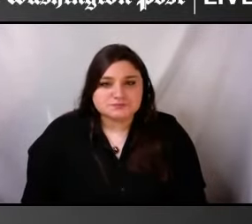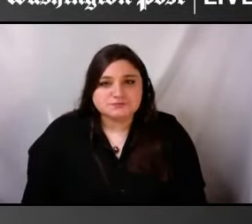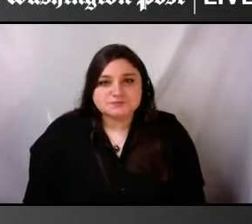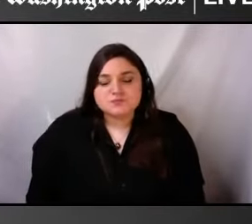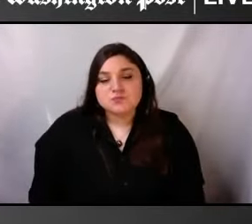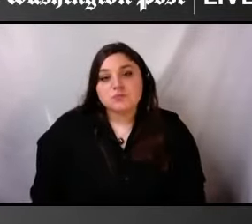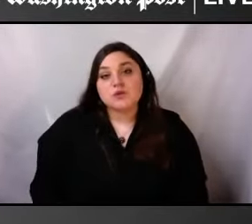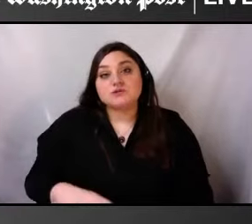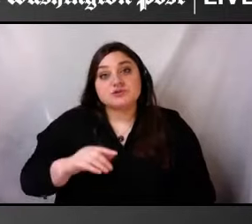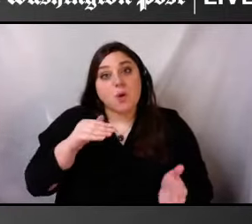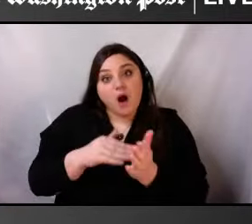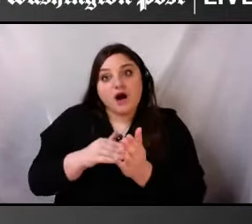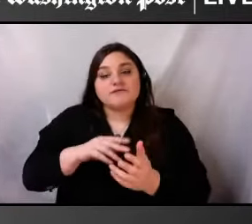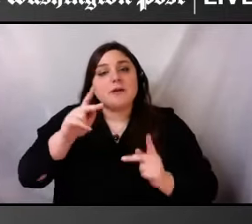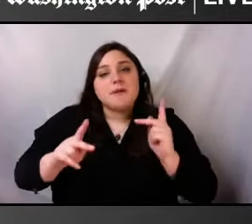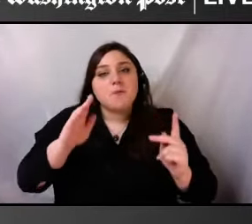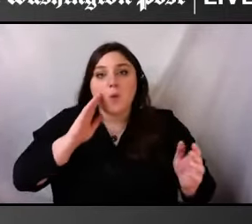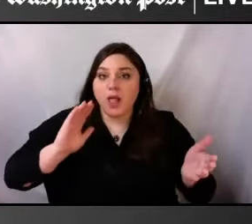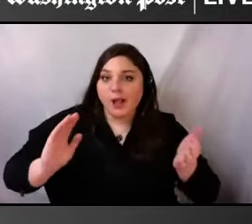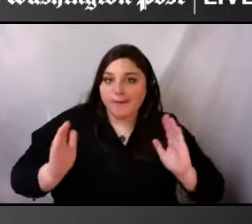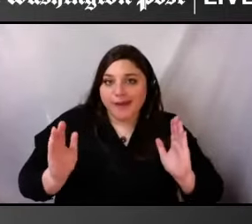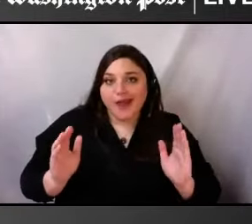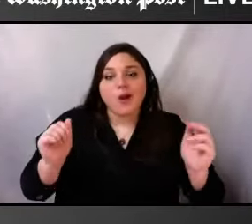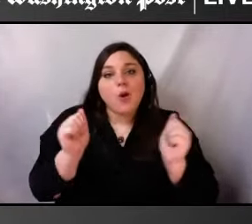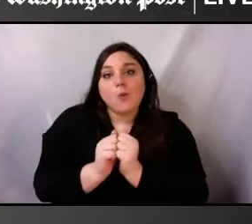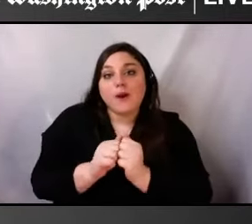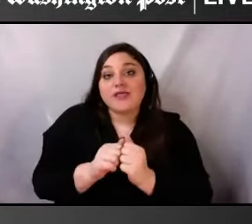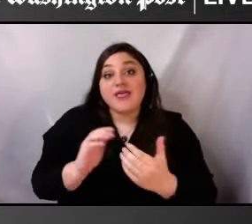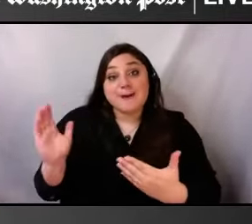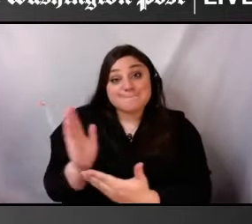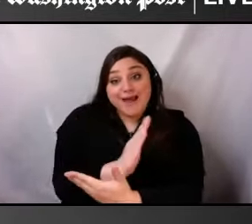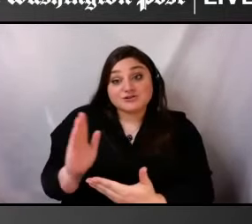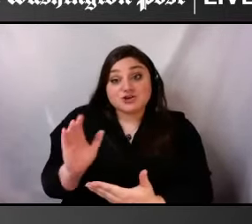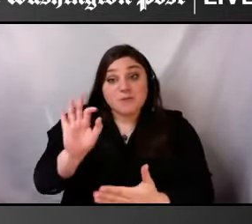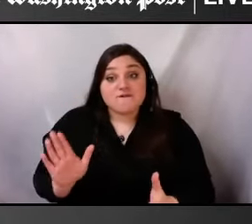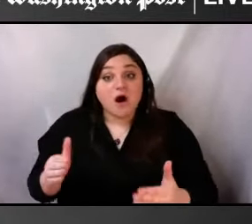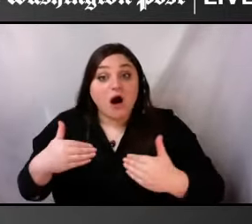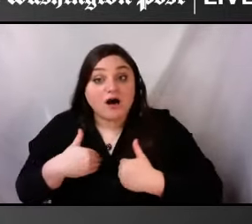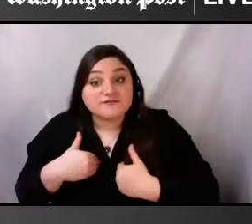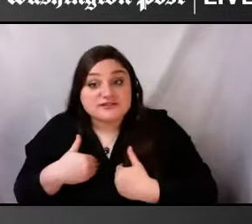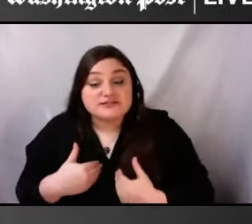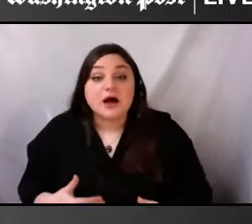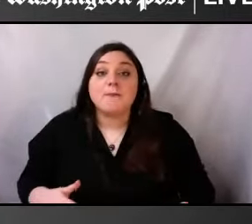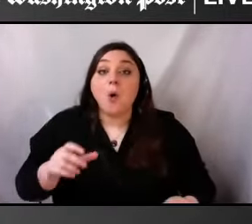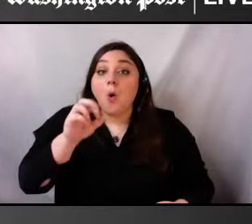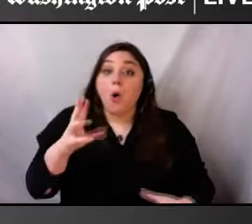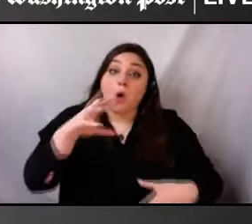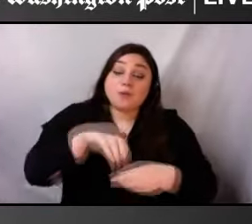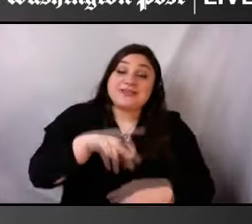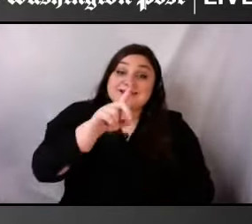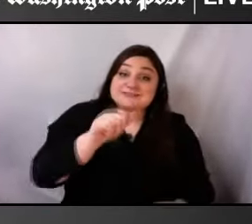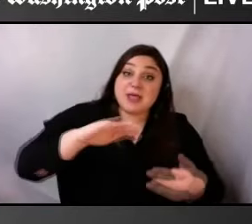many people in the disability community with a fair amount of privilege. And I, I fully acknowledge that.